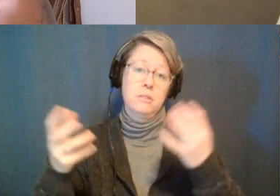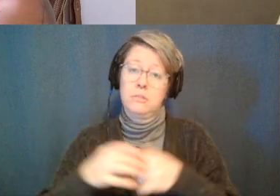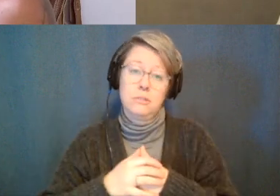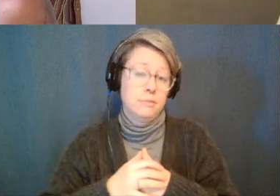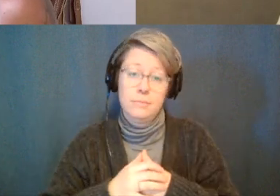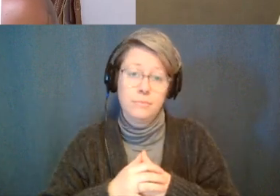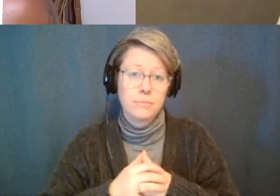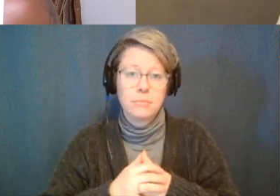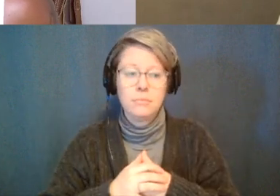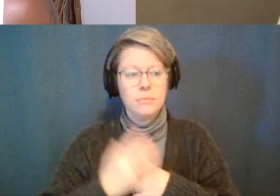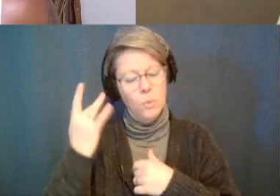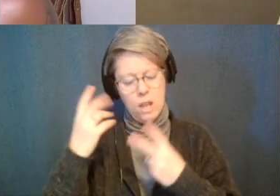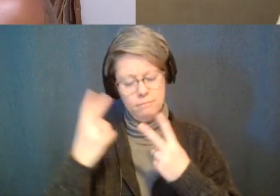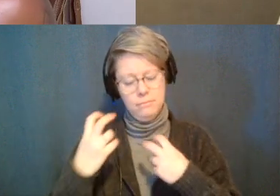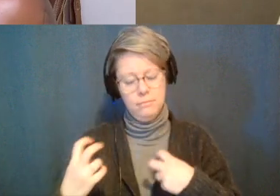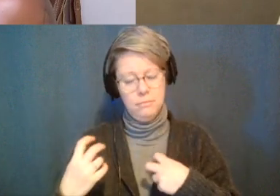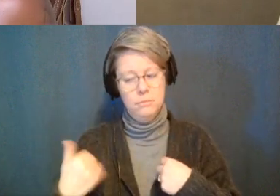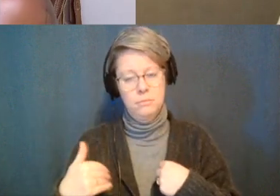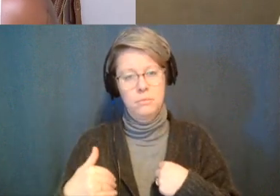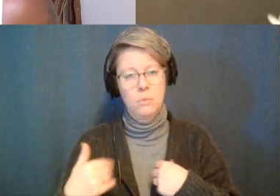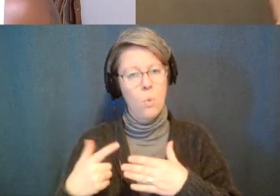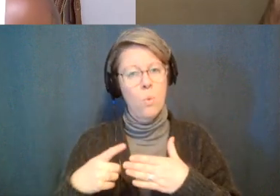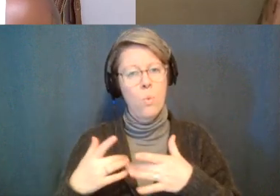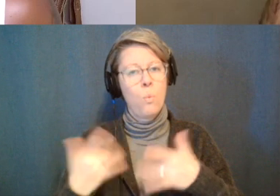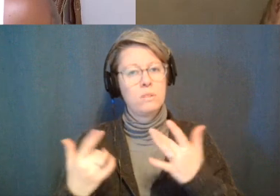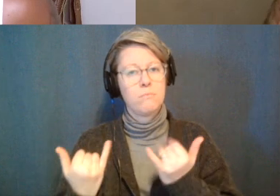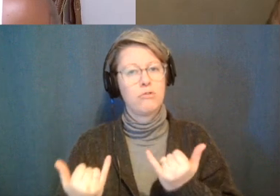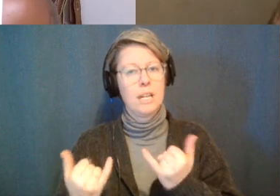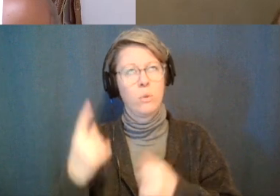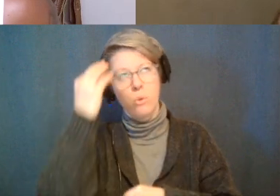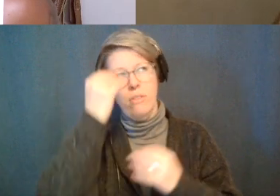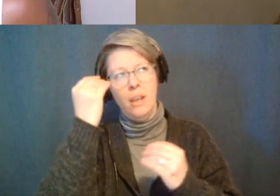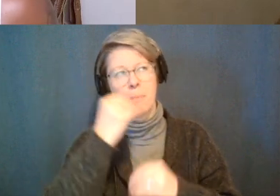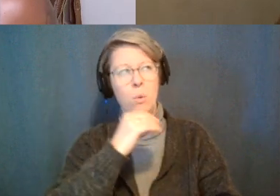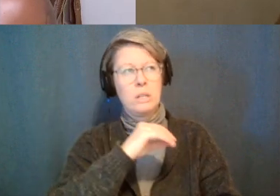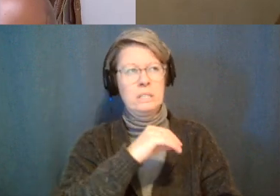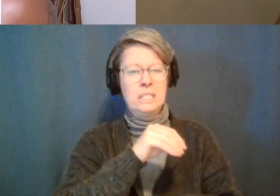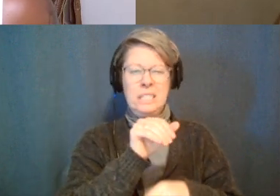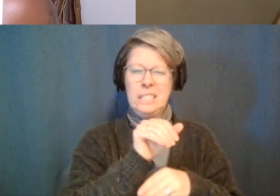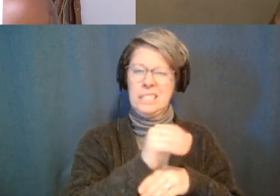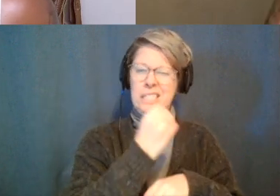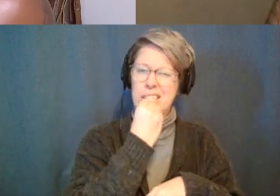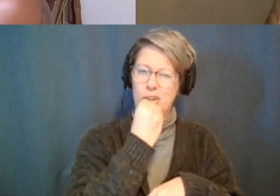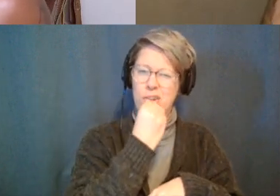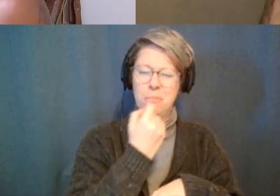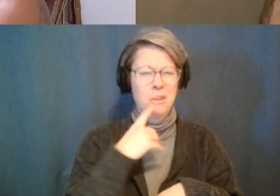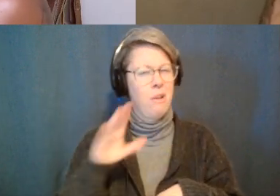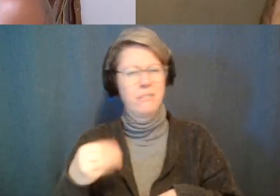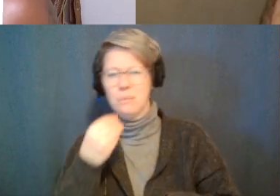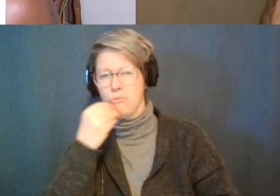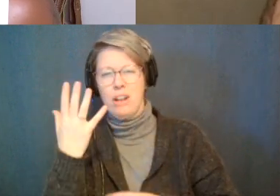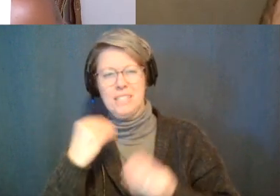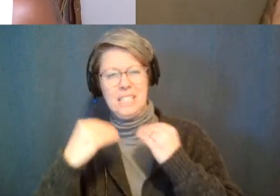be like yo what's really on your plate right now you're thinking about dinner when you haven't even eaten breakfast yet okay